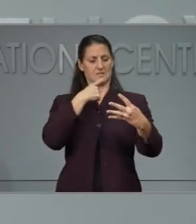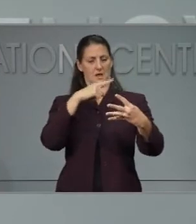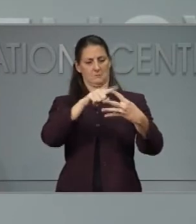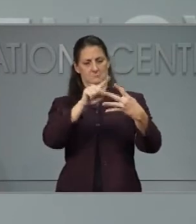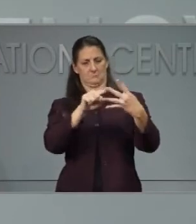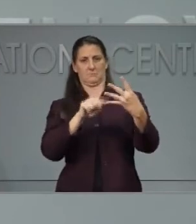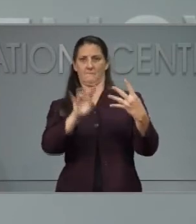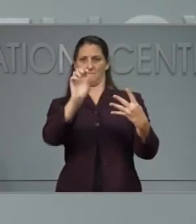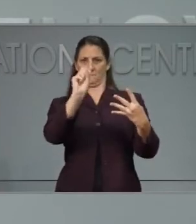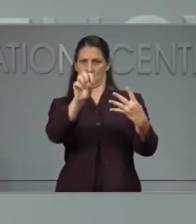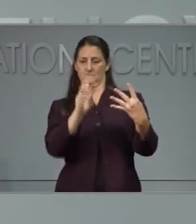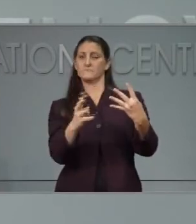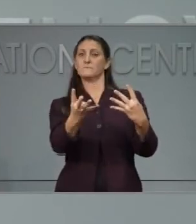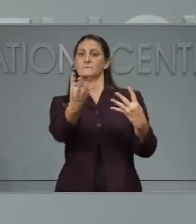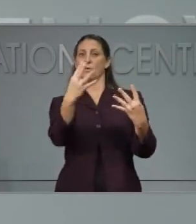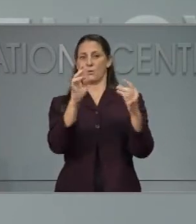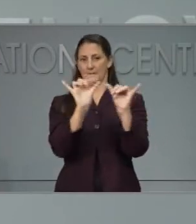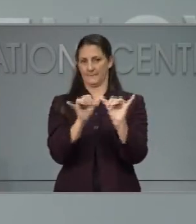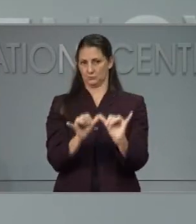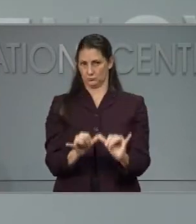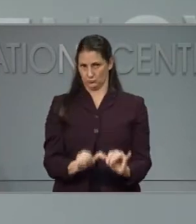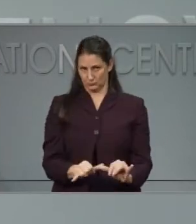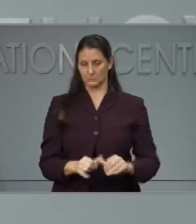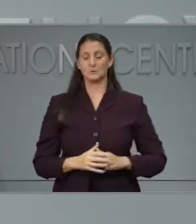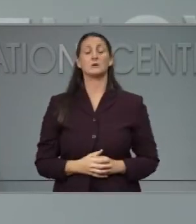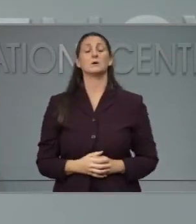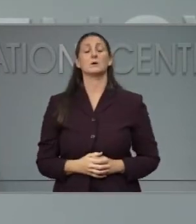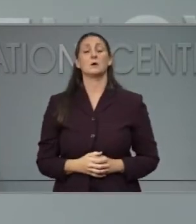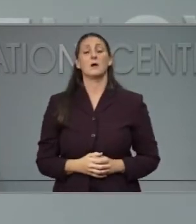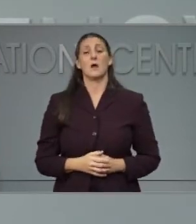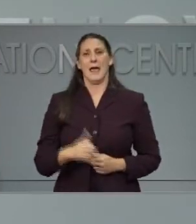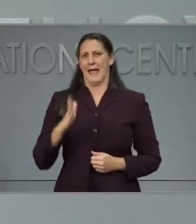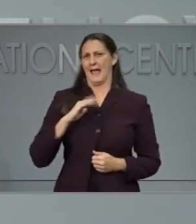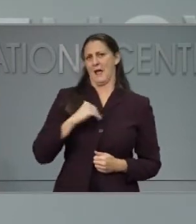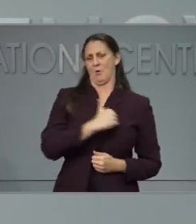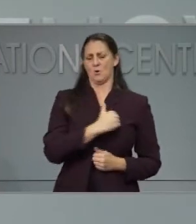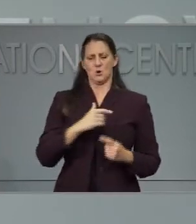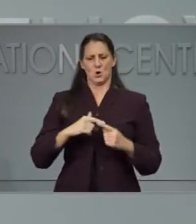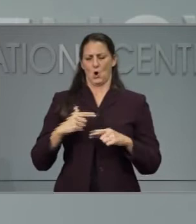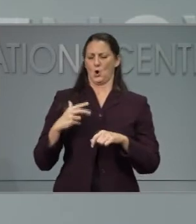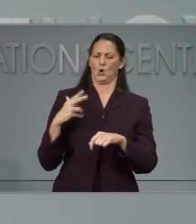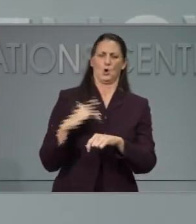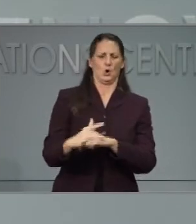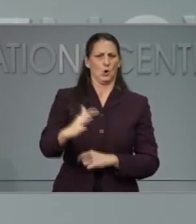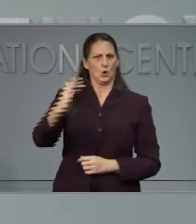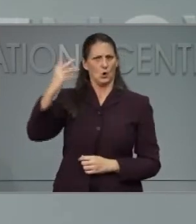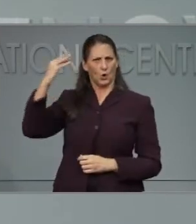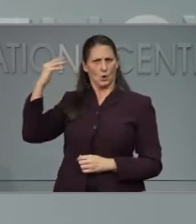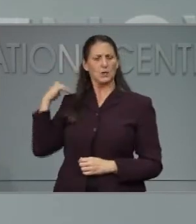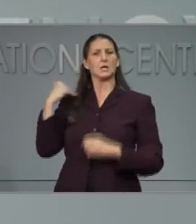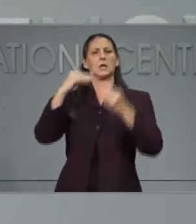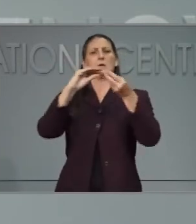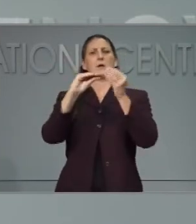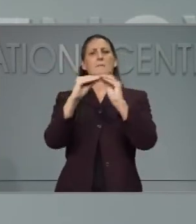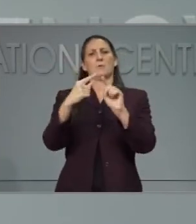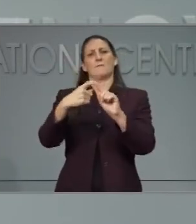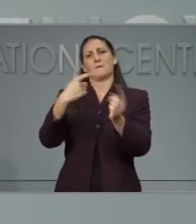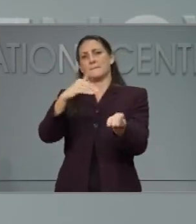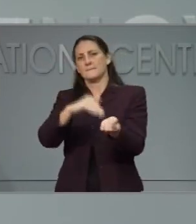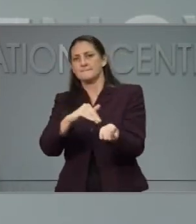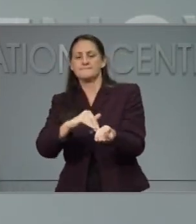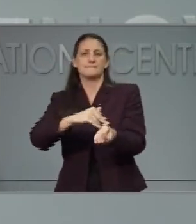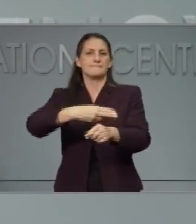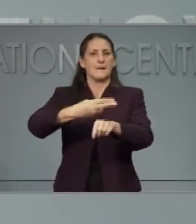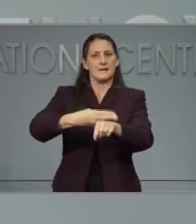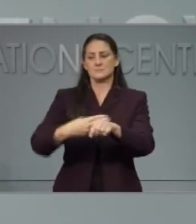signs in those, particularly in our early surveillance data. The fact that that has had a steady and decline for